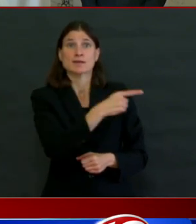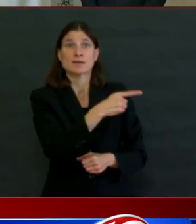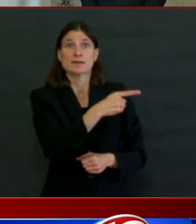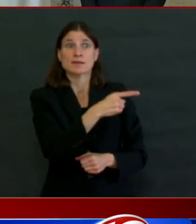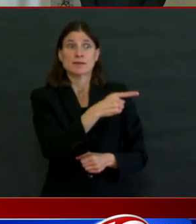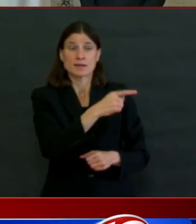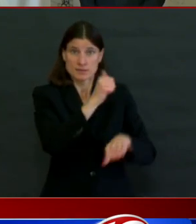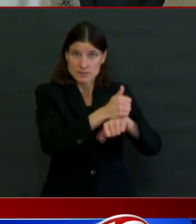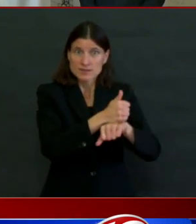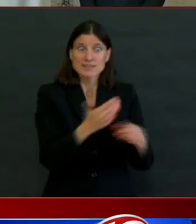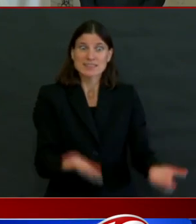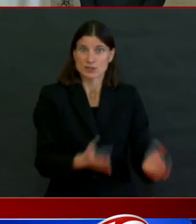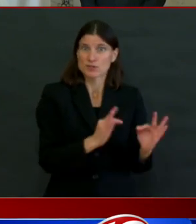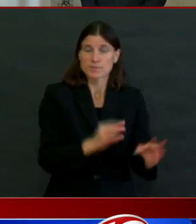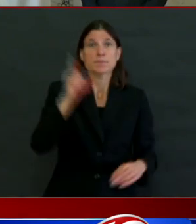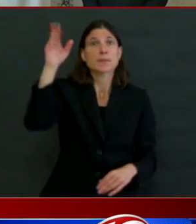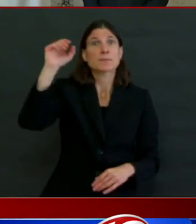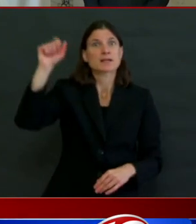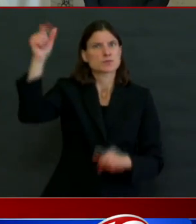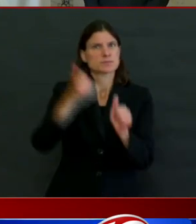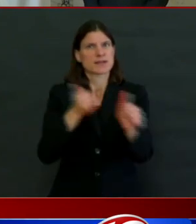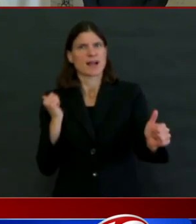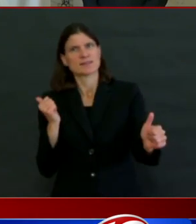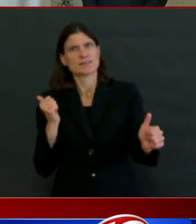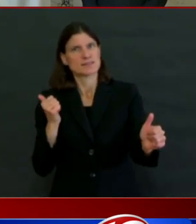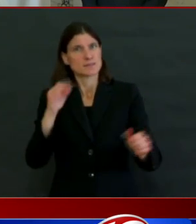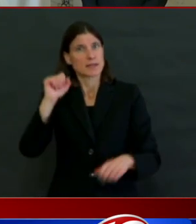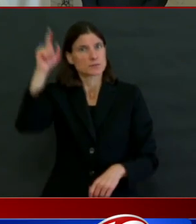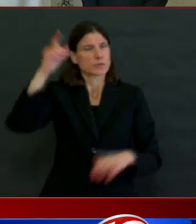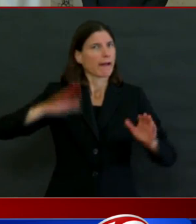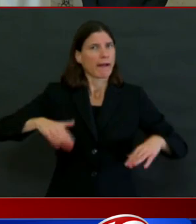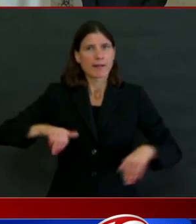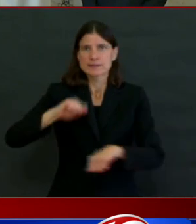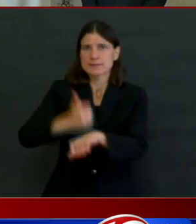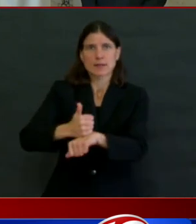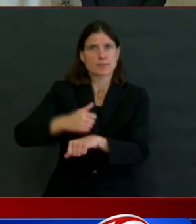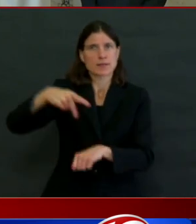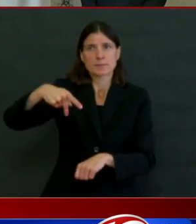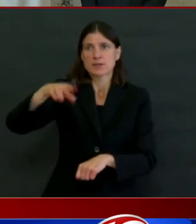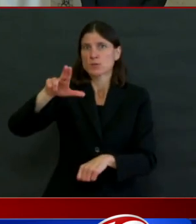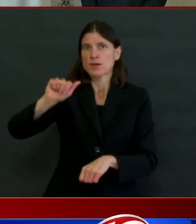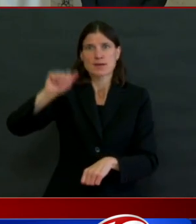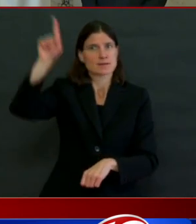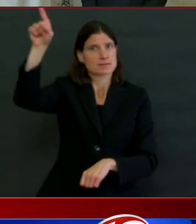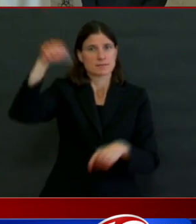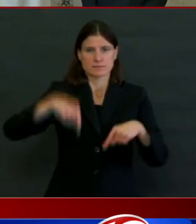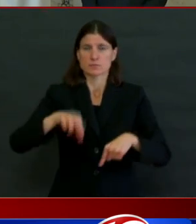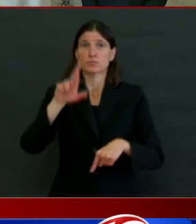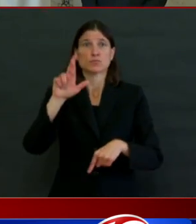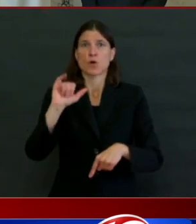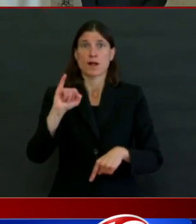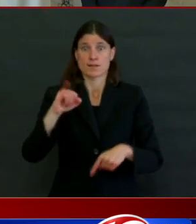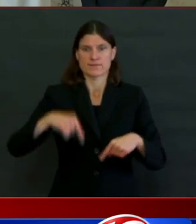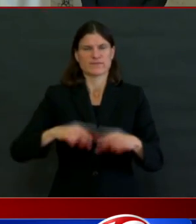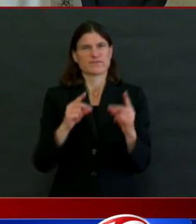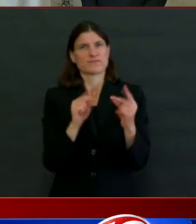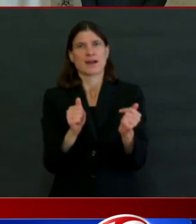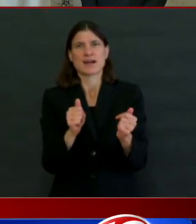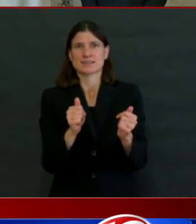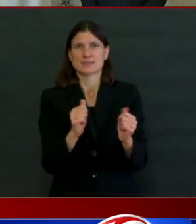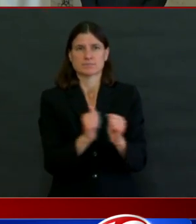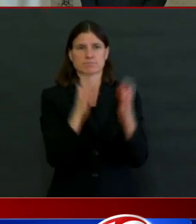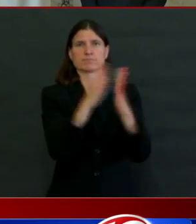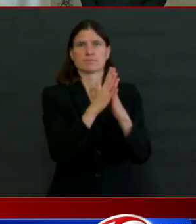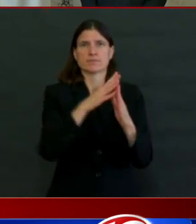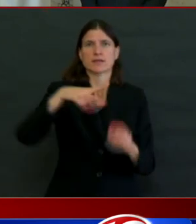getting those checks out. So relative to other states, we're doing an excellent job. Having said